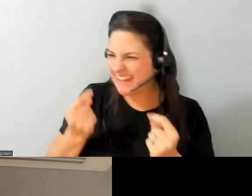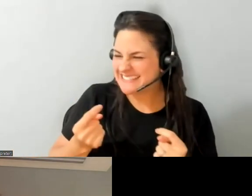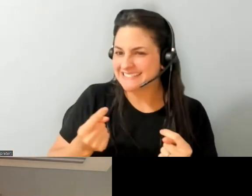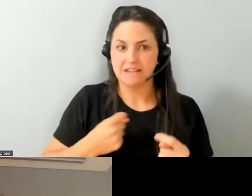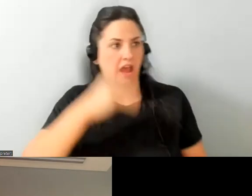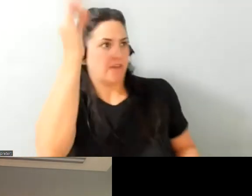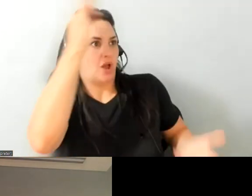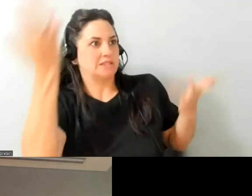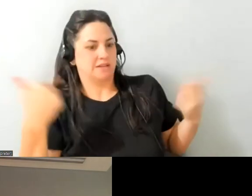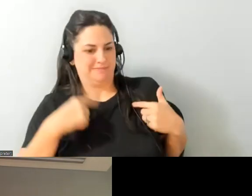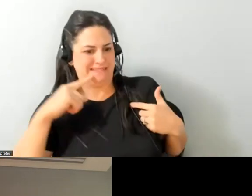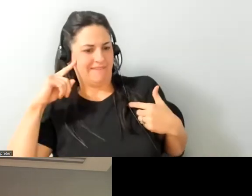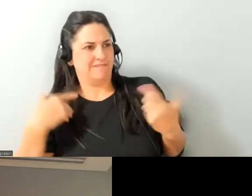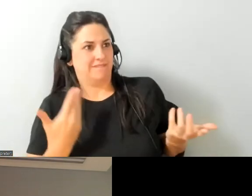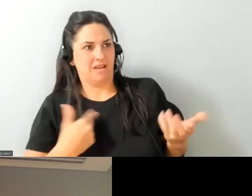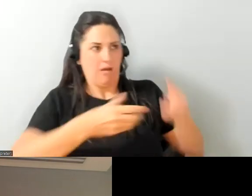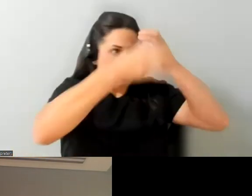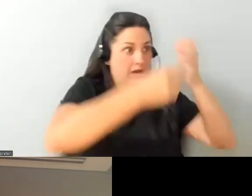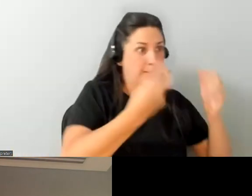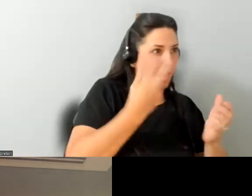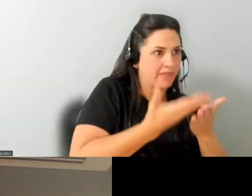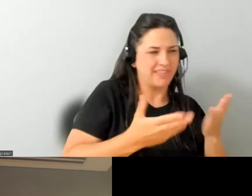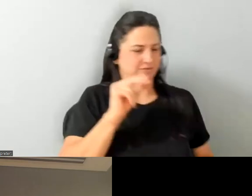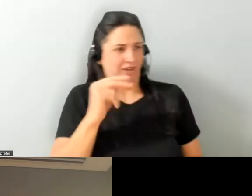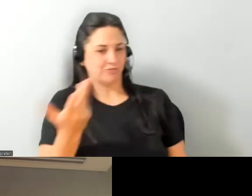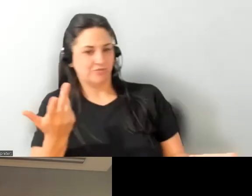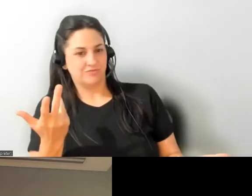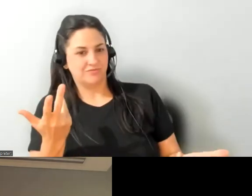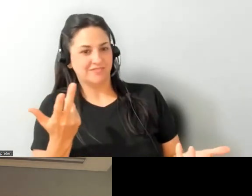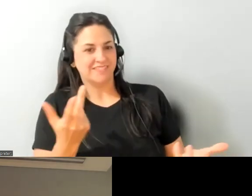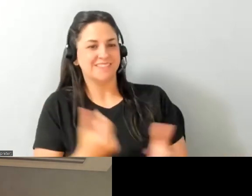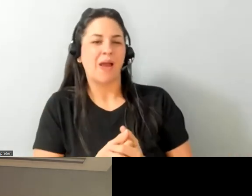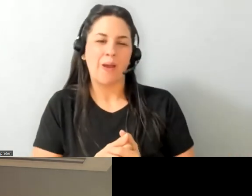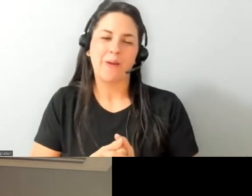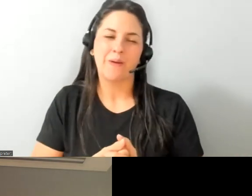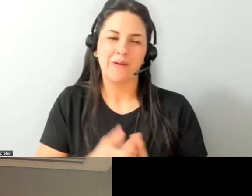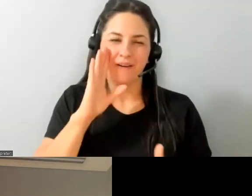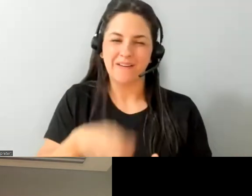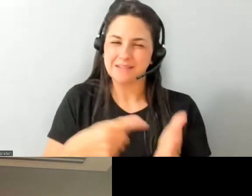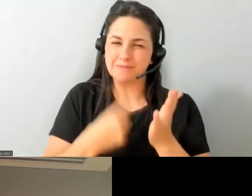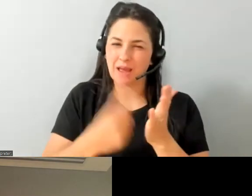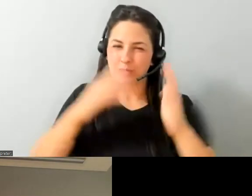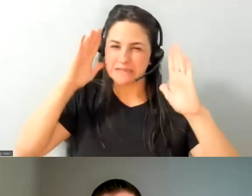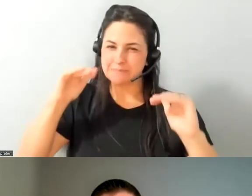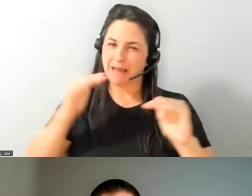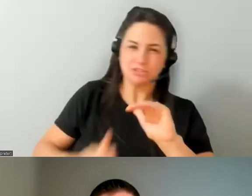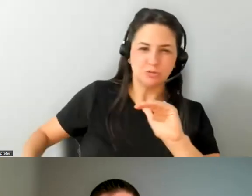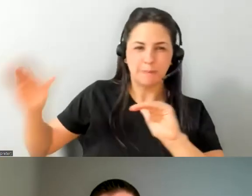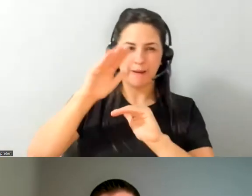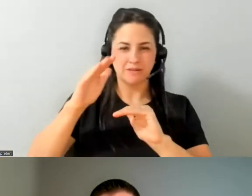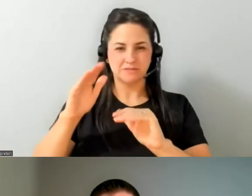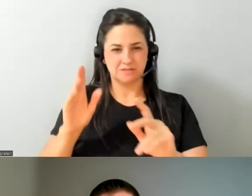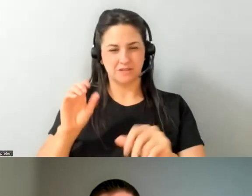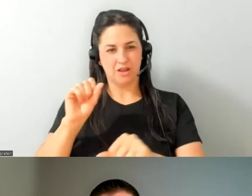idea um and zoe i mean have you found that yeah that sometimes we we expect too much of our employees with disabilities